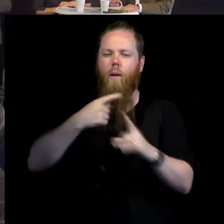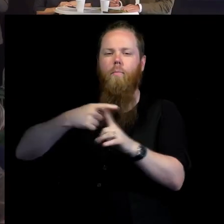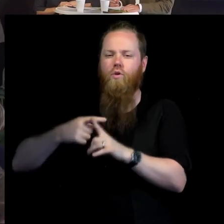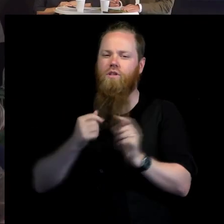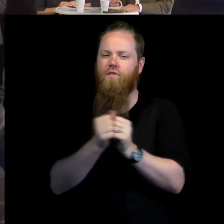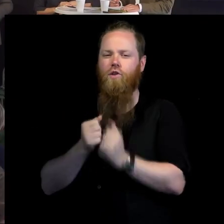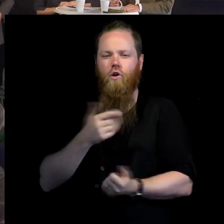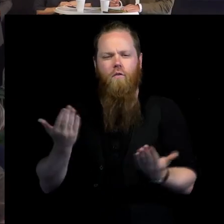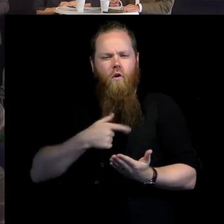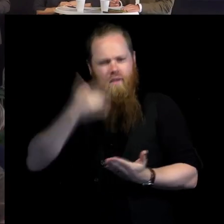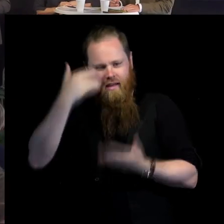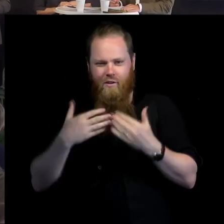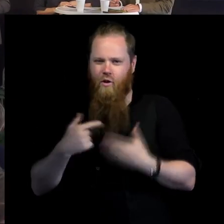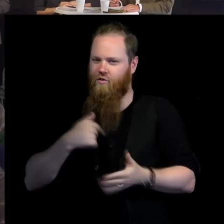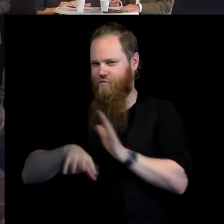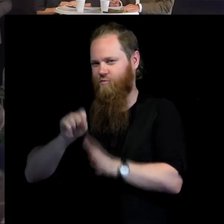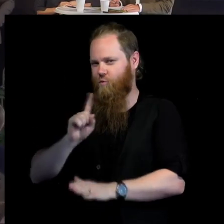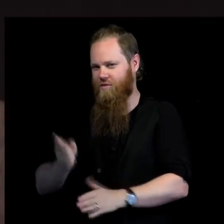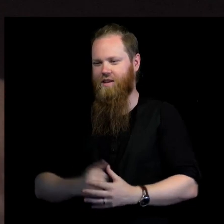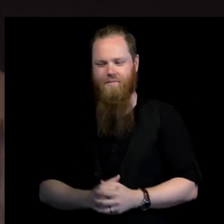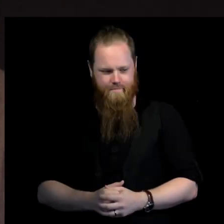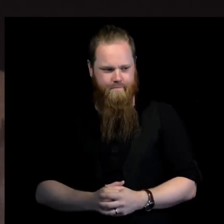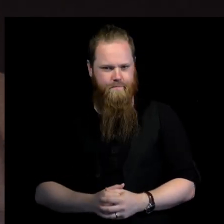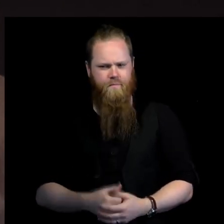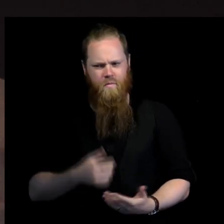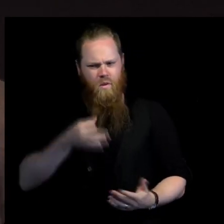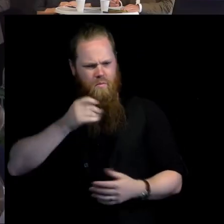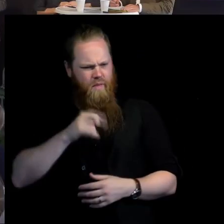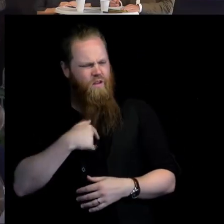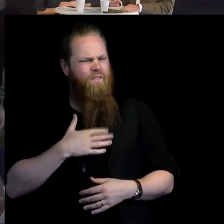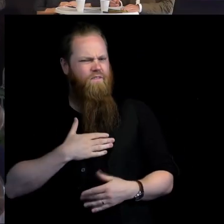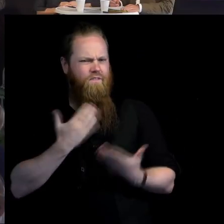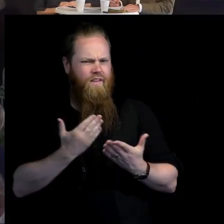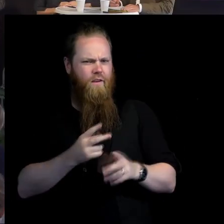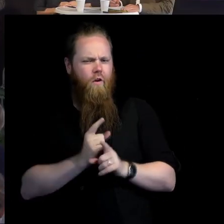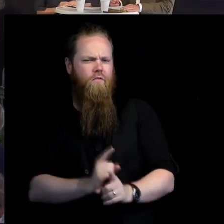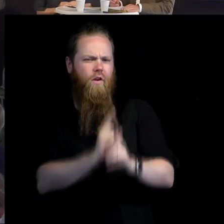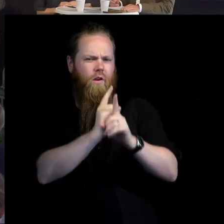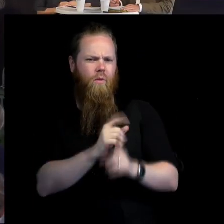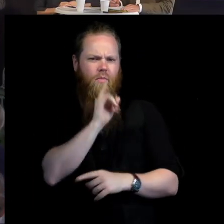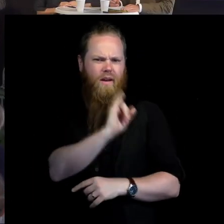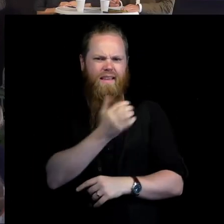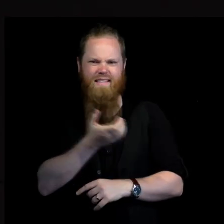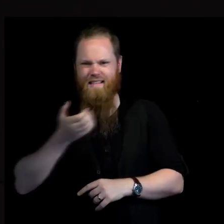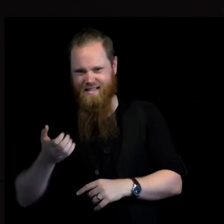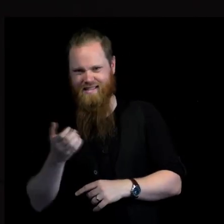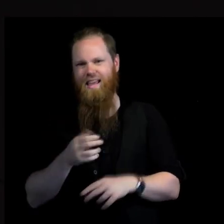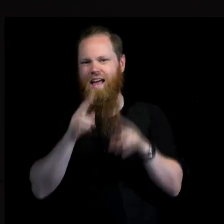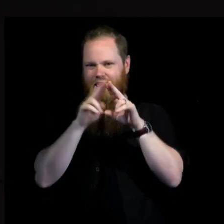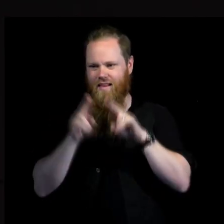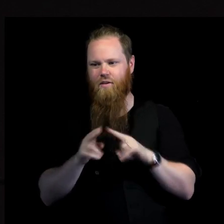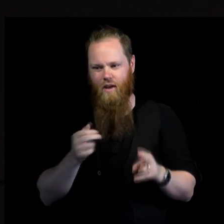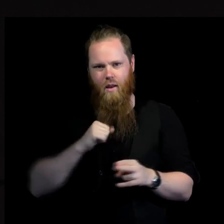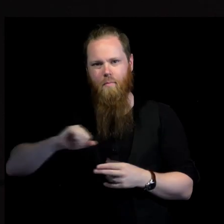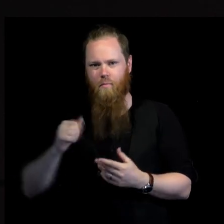can do, we can look at later. Just to follow up on that then, if we look at the ICC, the International Criminal Court and the challenges